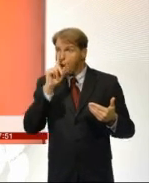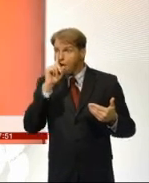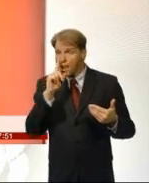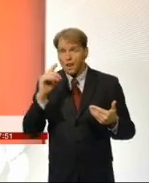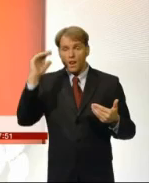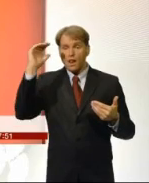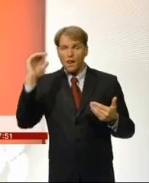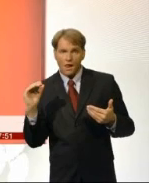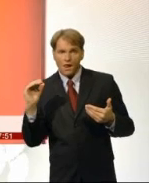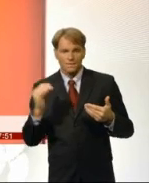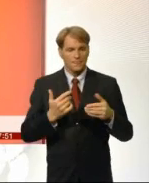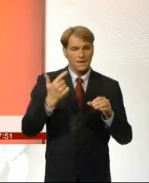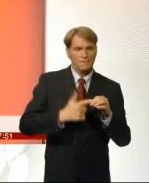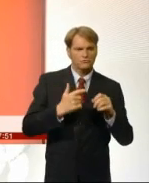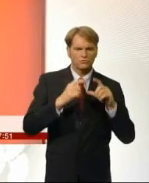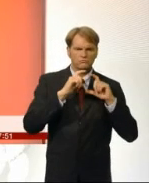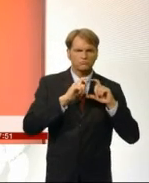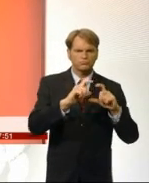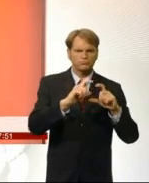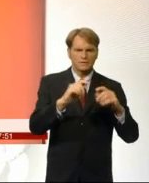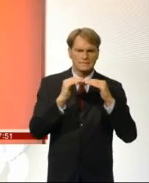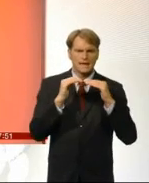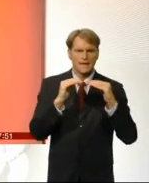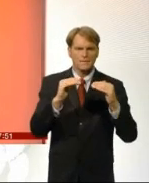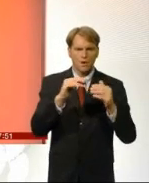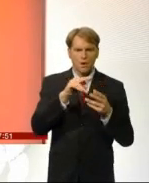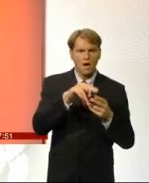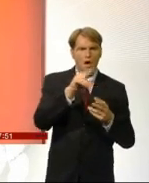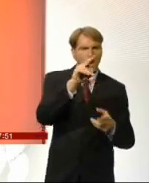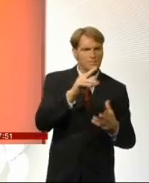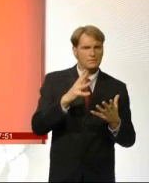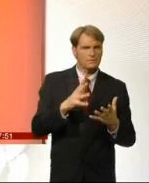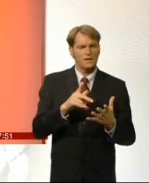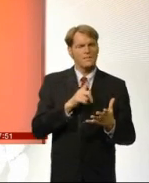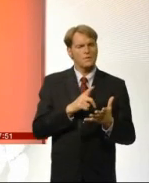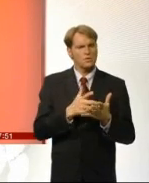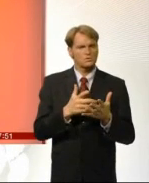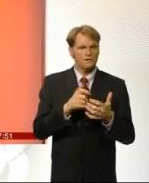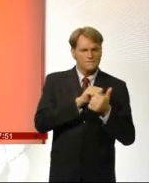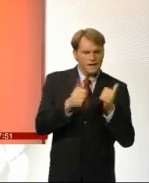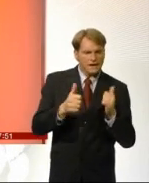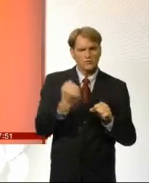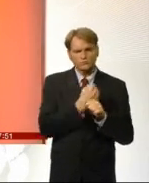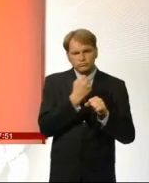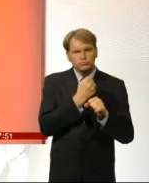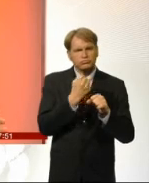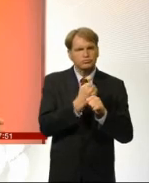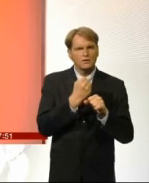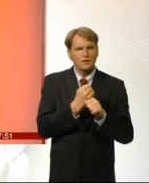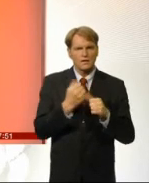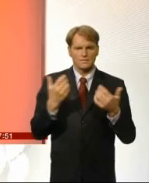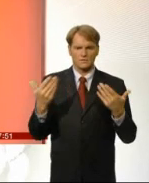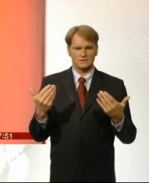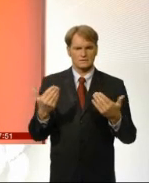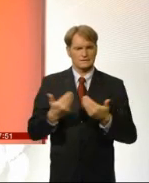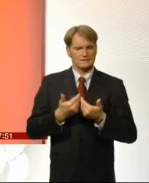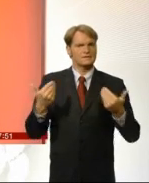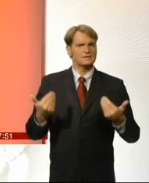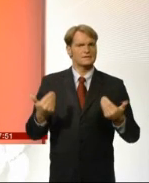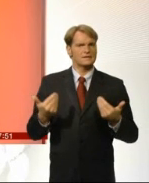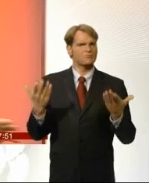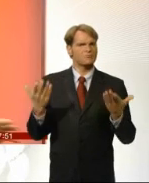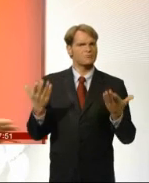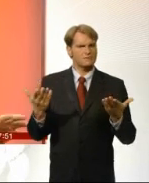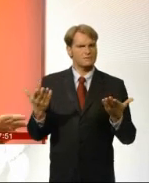refined products stay as they are or even rise. Simply because there's two different supply and demand dynamics